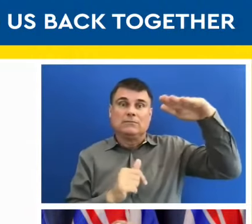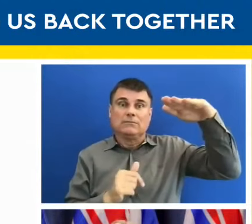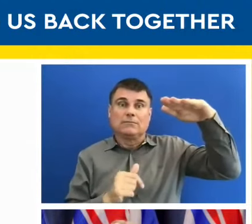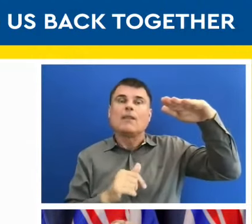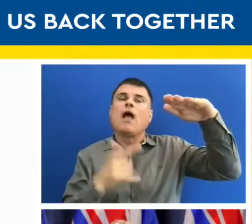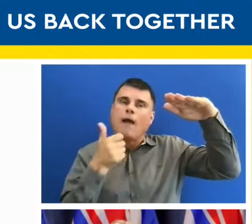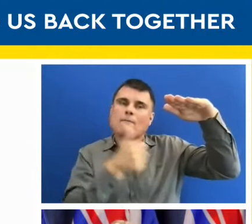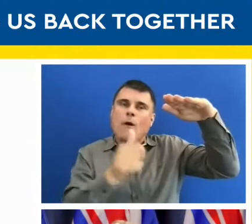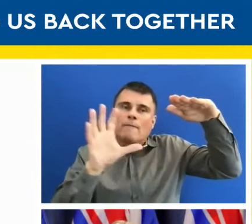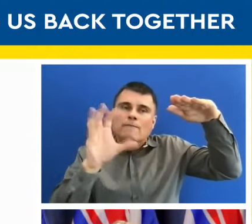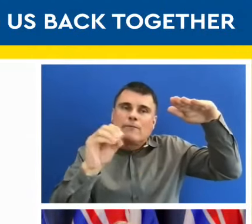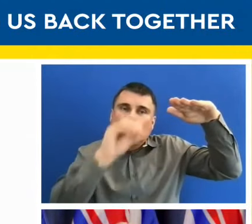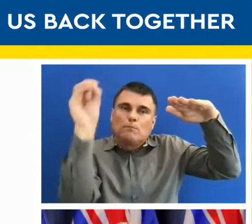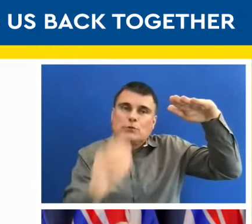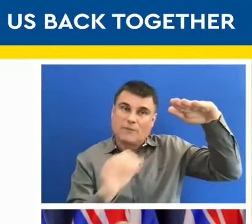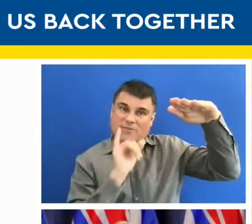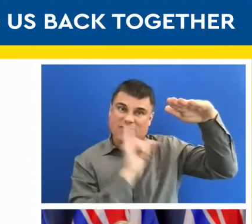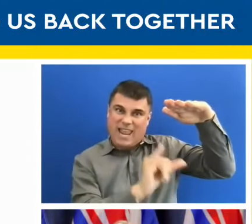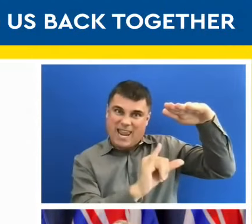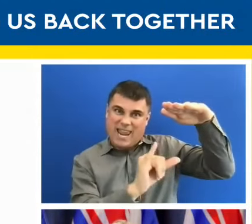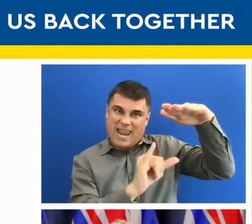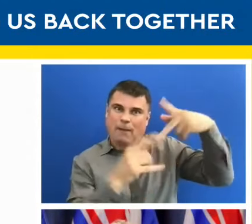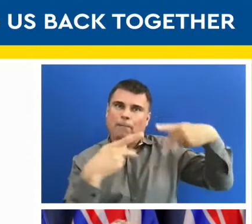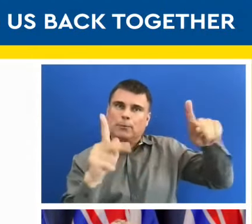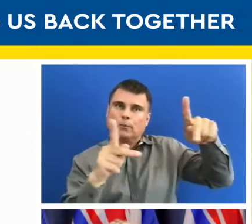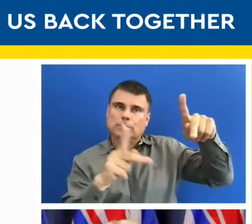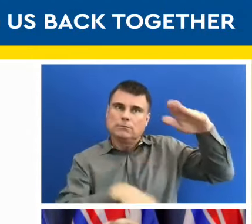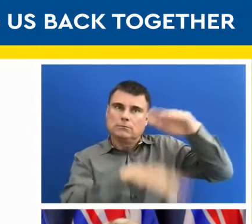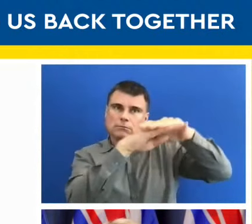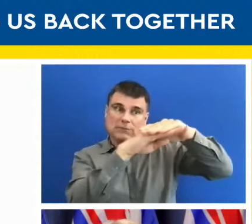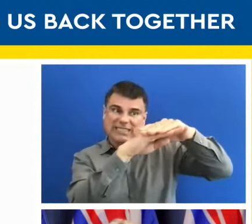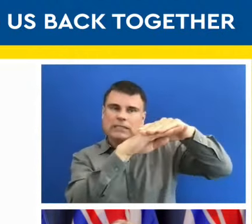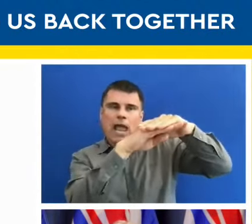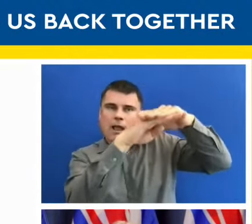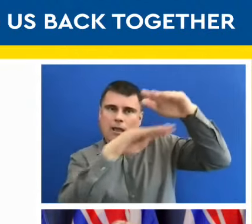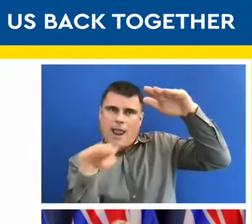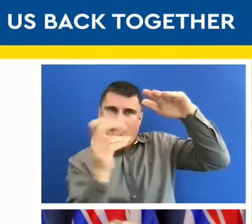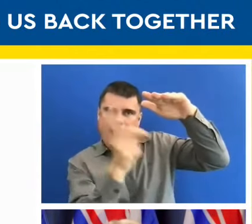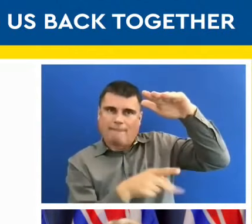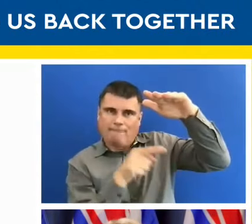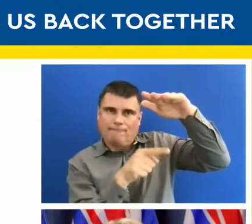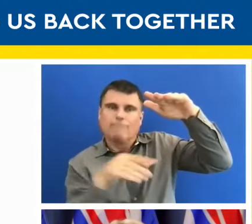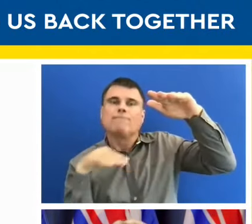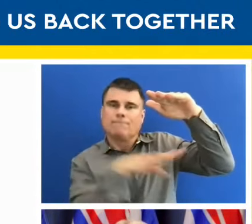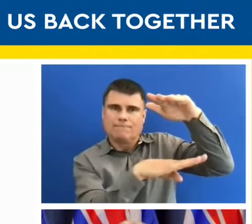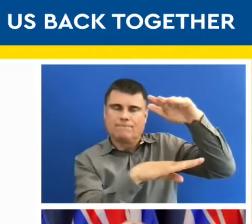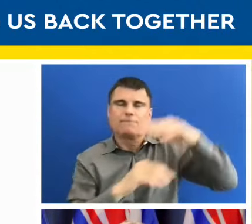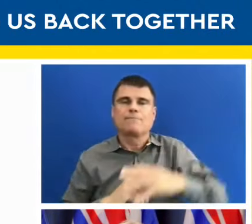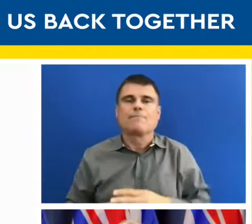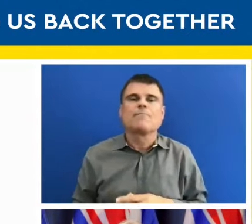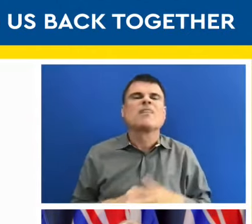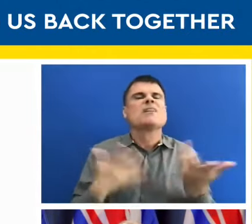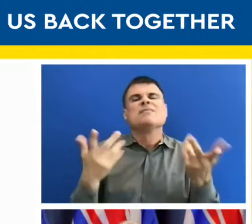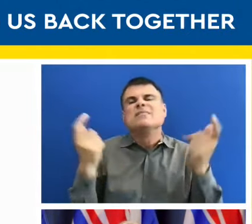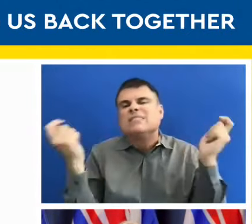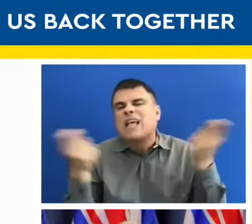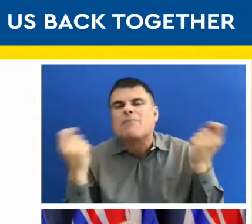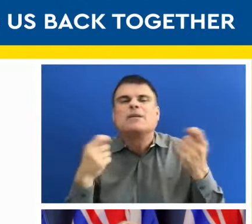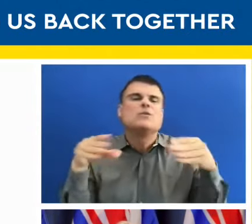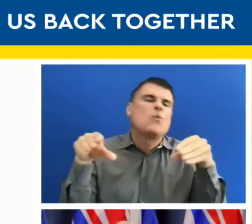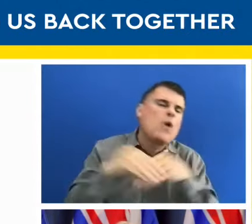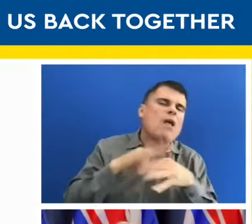numbers of people together. Indoor weddings, ceremonies and events, again, will be very similar to the indoor gatherings.